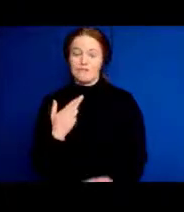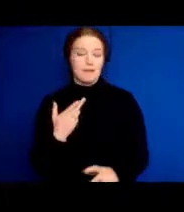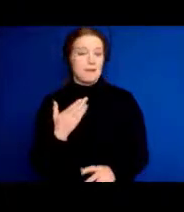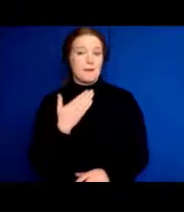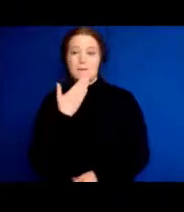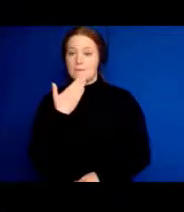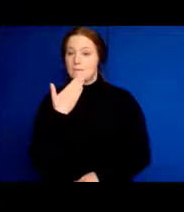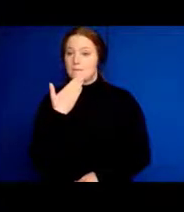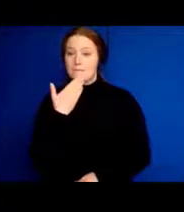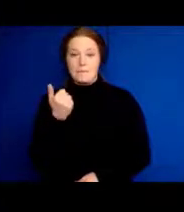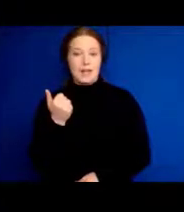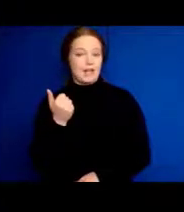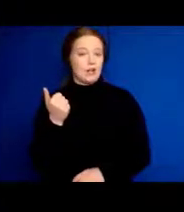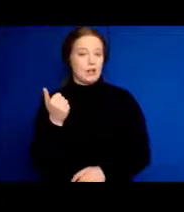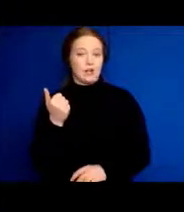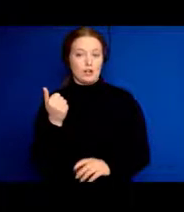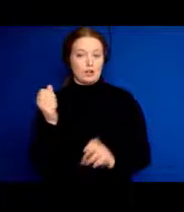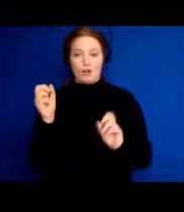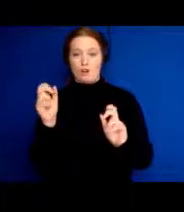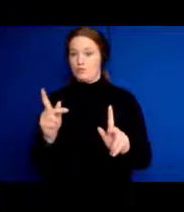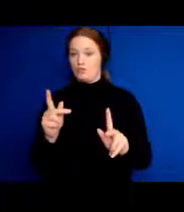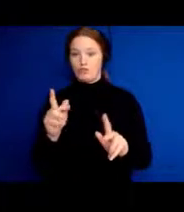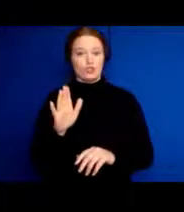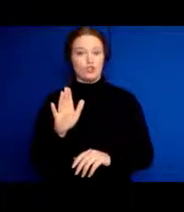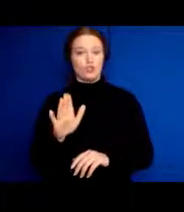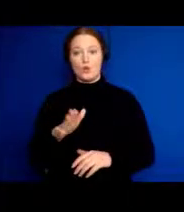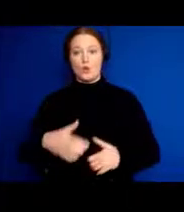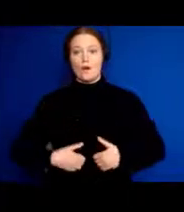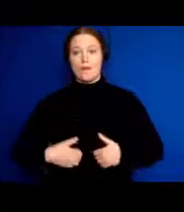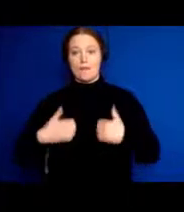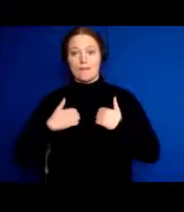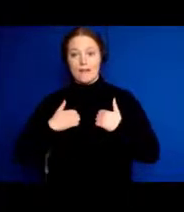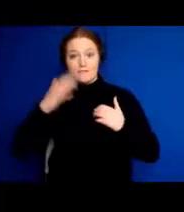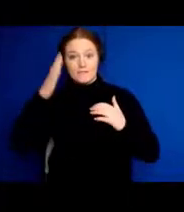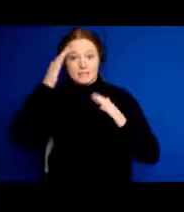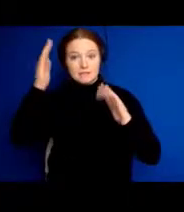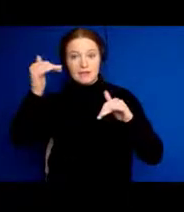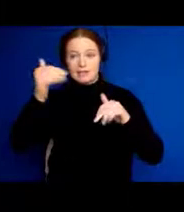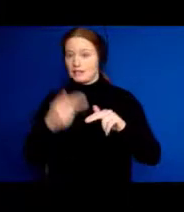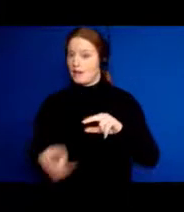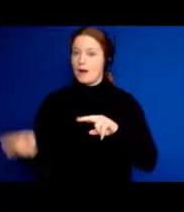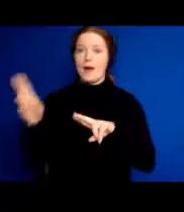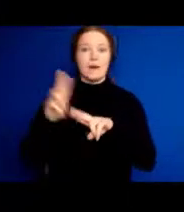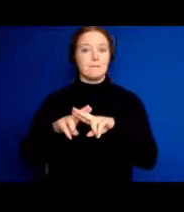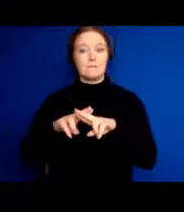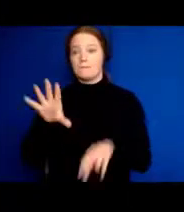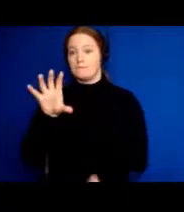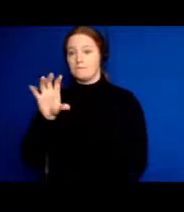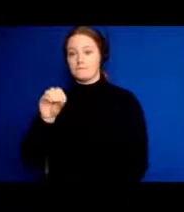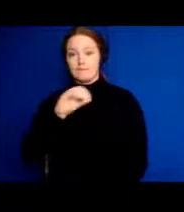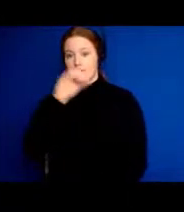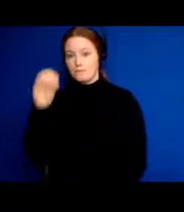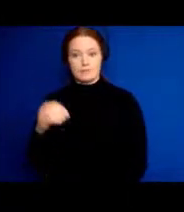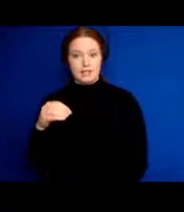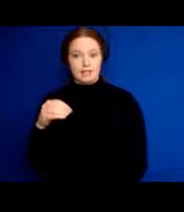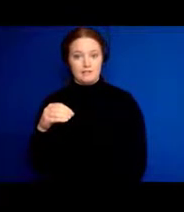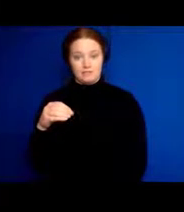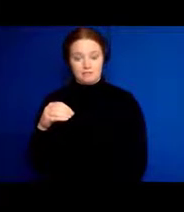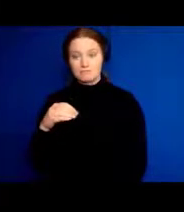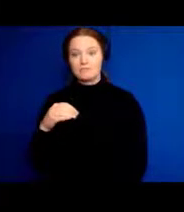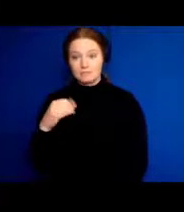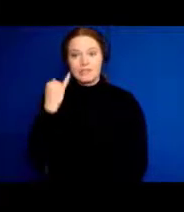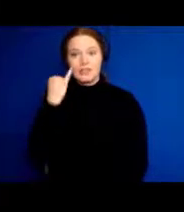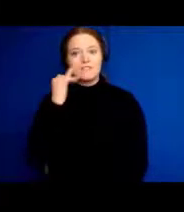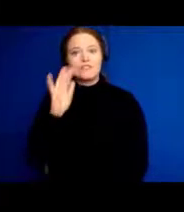survival like you just live longer if you have stronger social relationships. So becoming socially